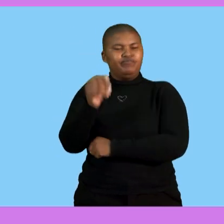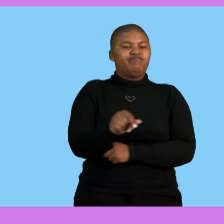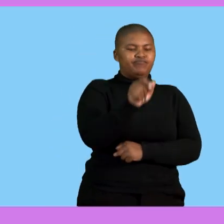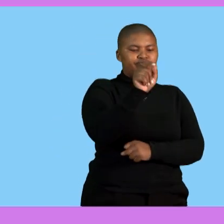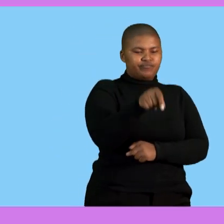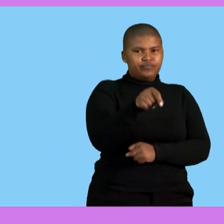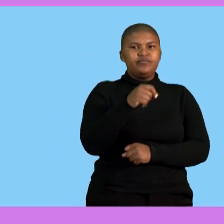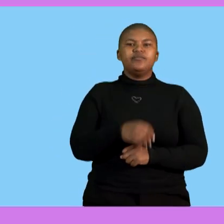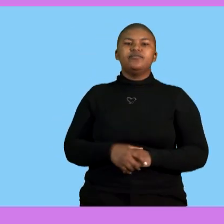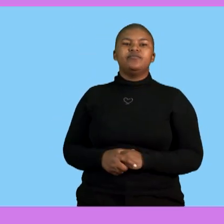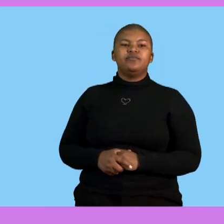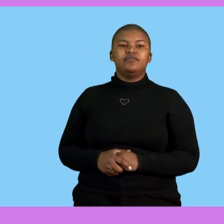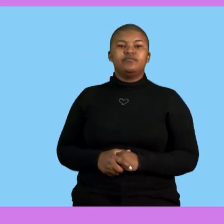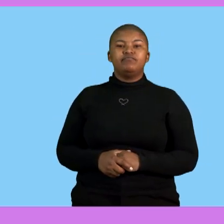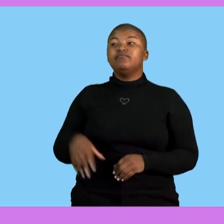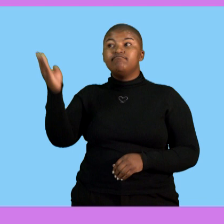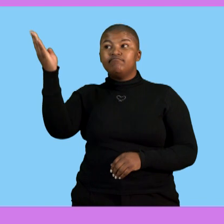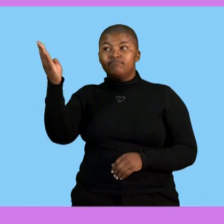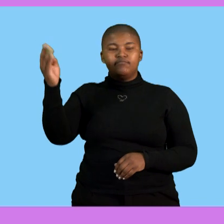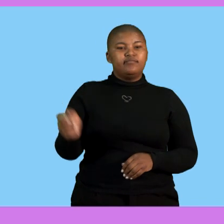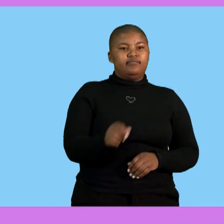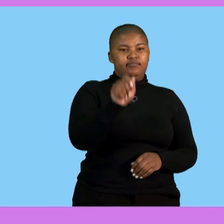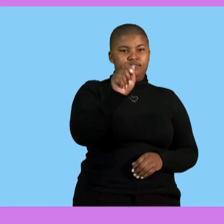Dark wood. It's three.